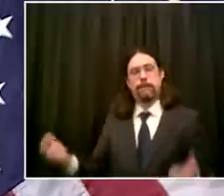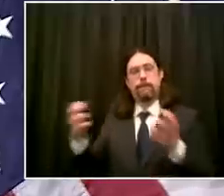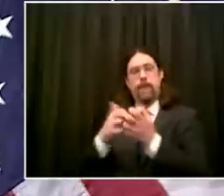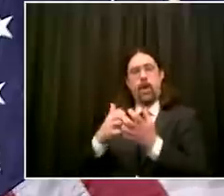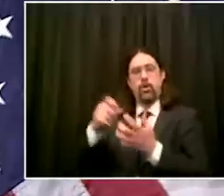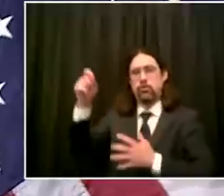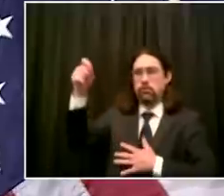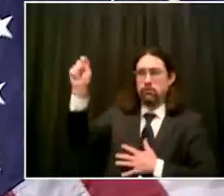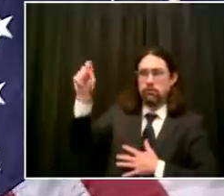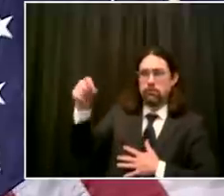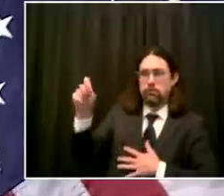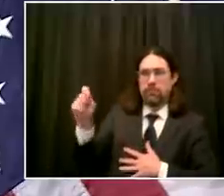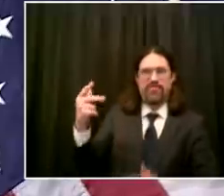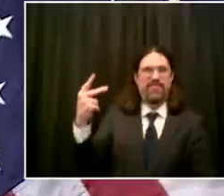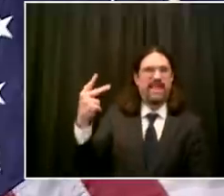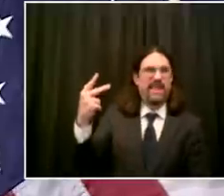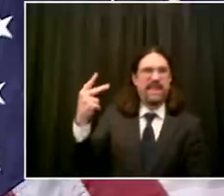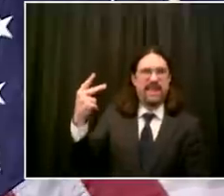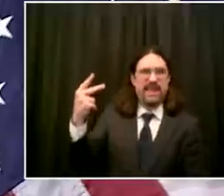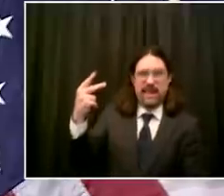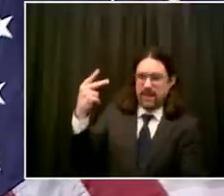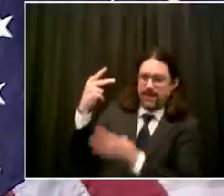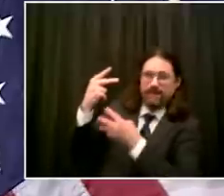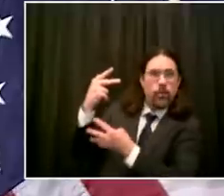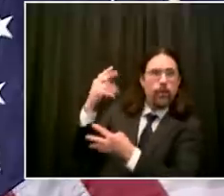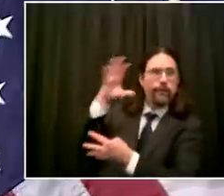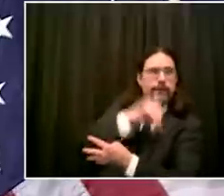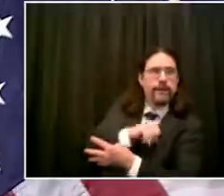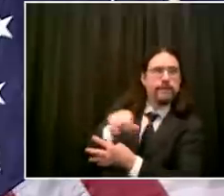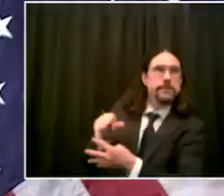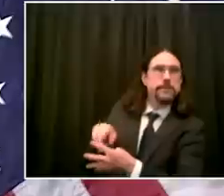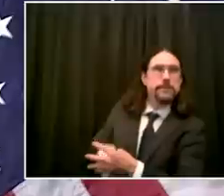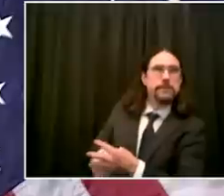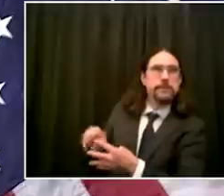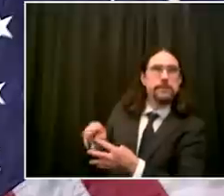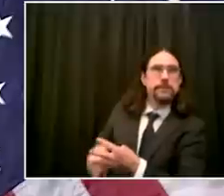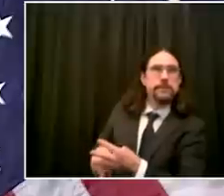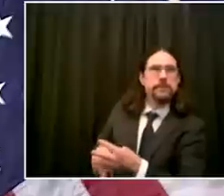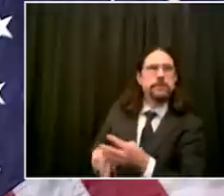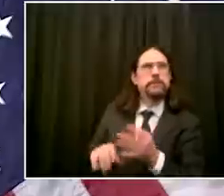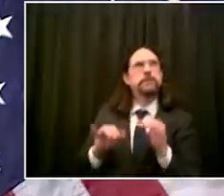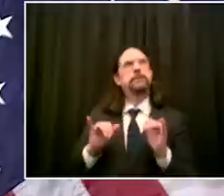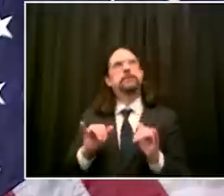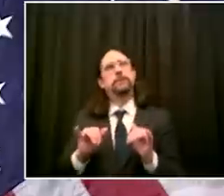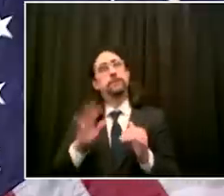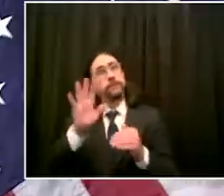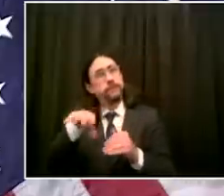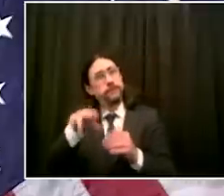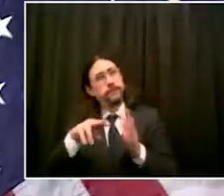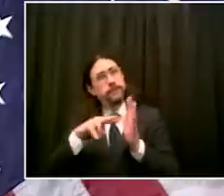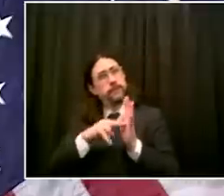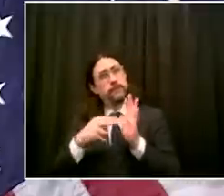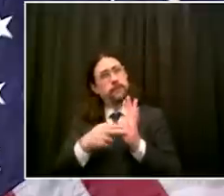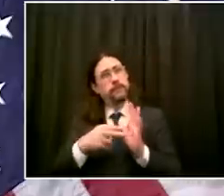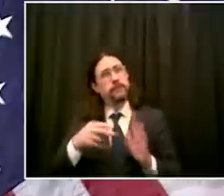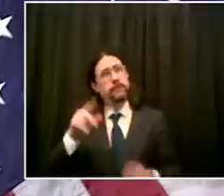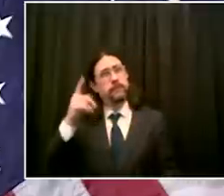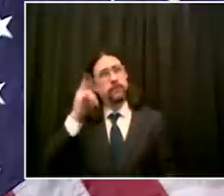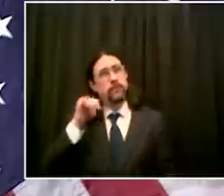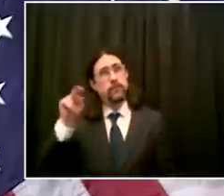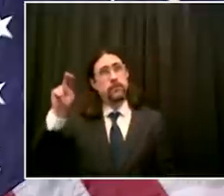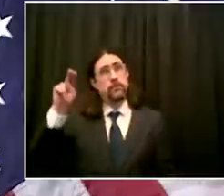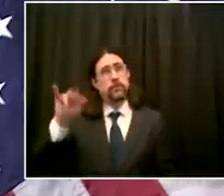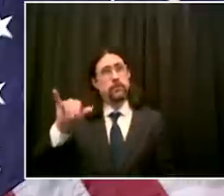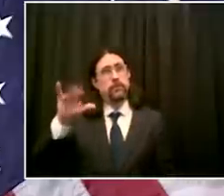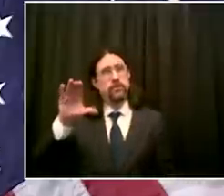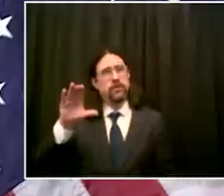kind of uh stuck in a position where it's not really moving forward i mean where